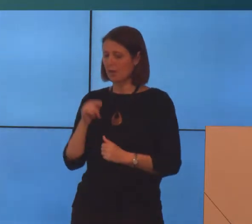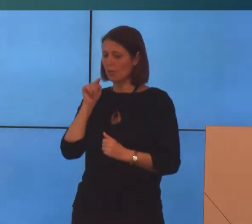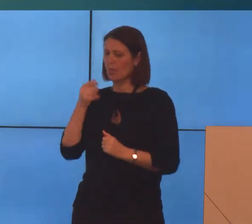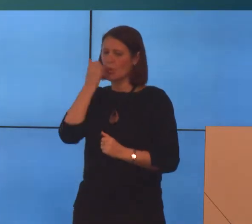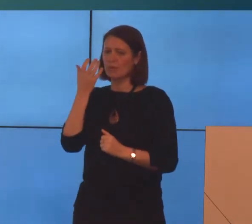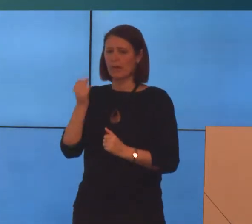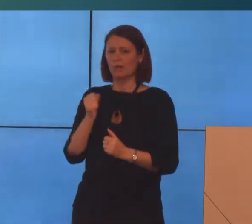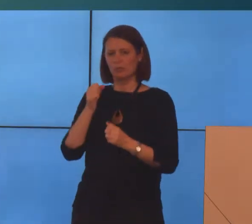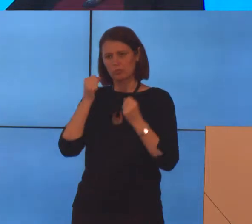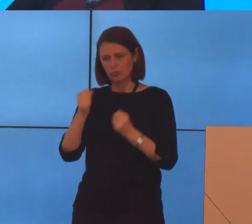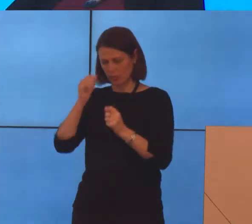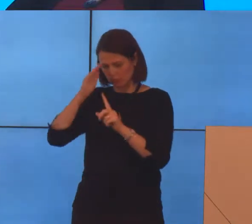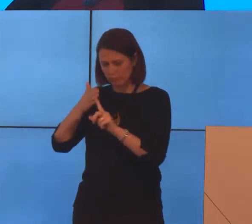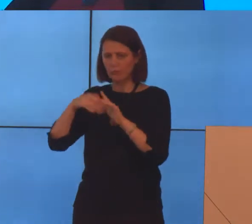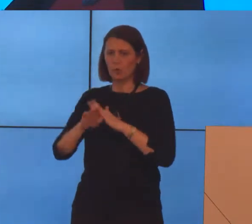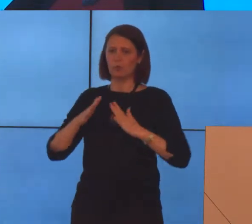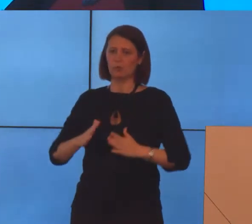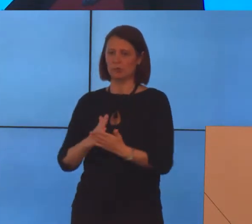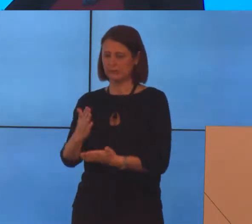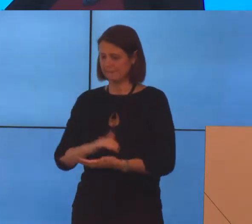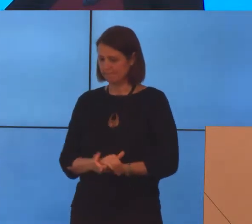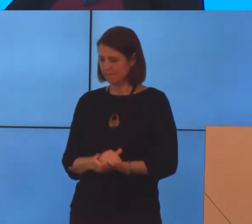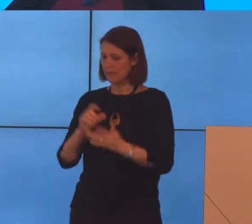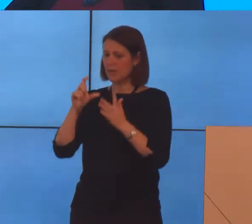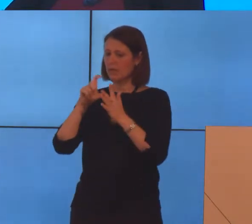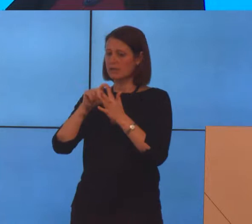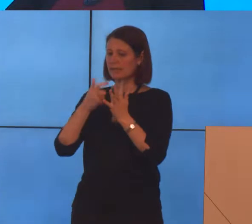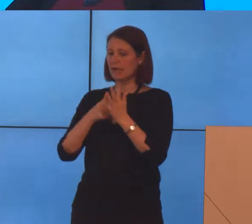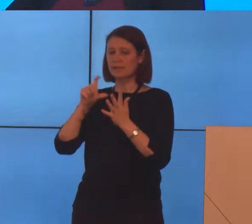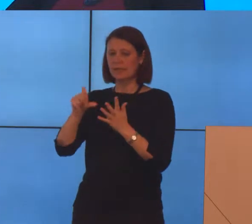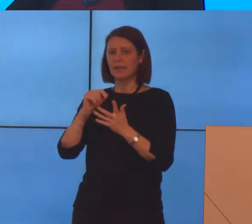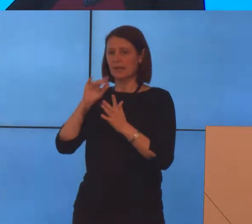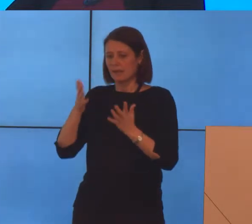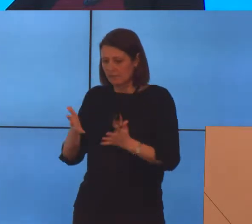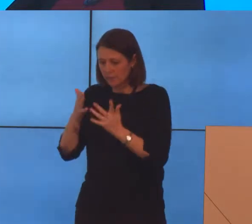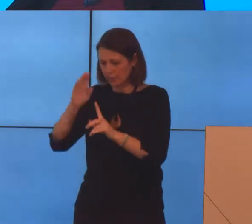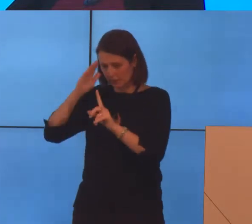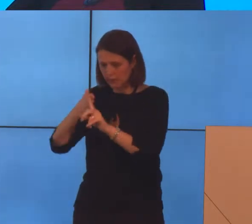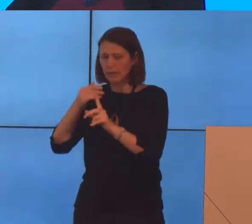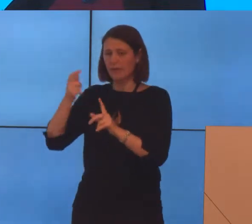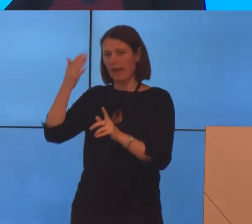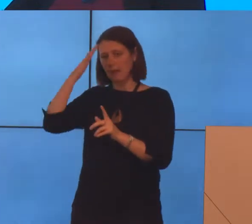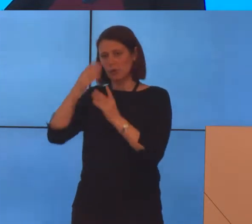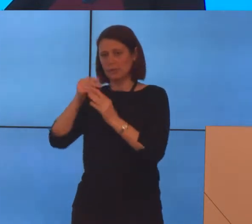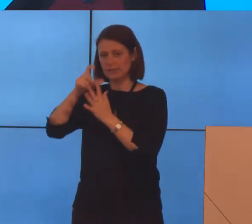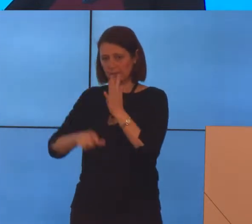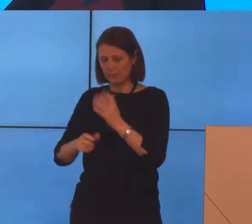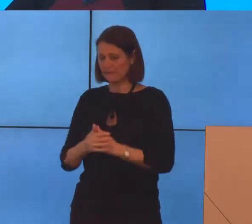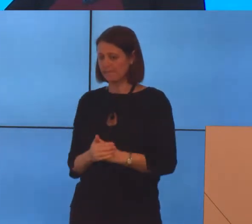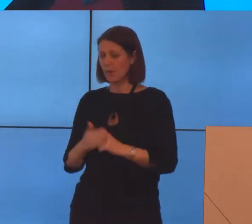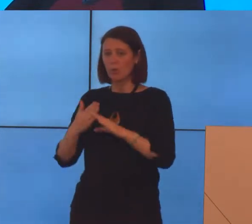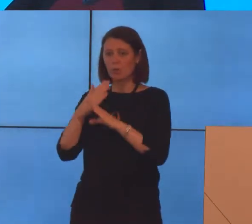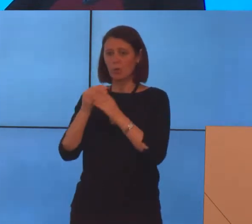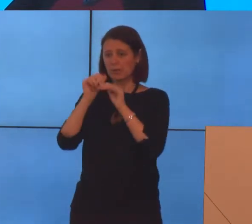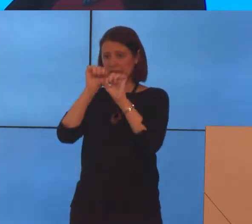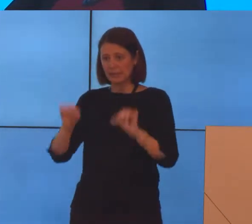strong human rights focus. The DRC provides individual advocacy to adults with disability. We work on systemic